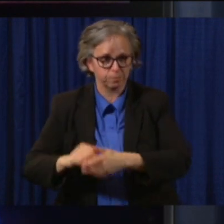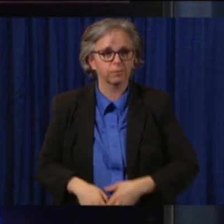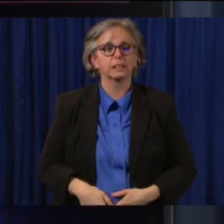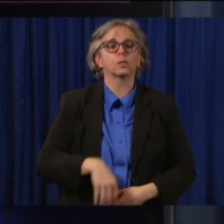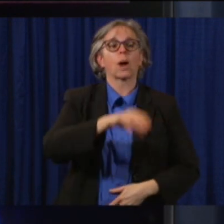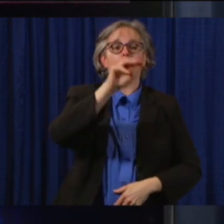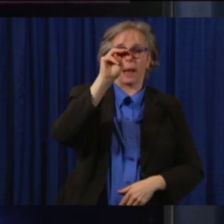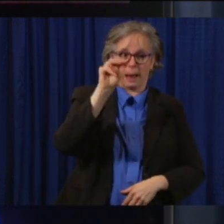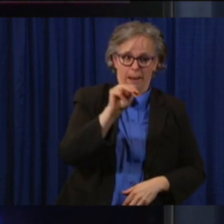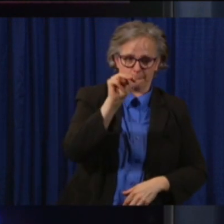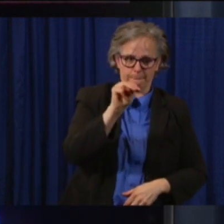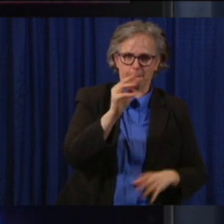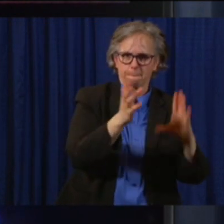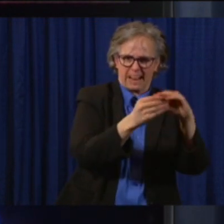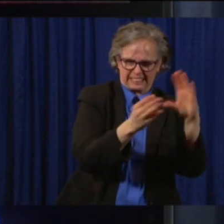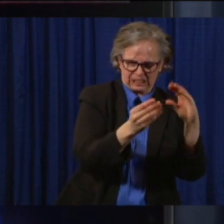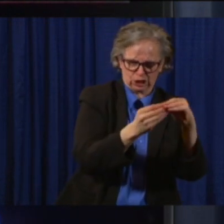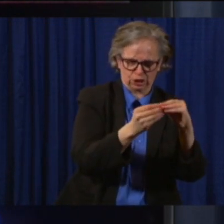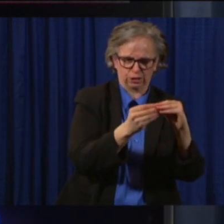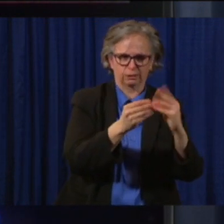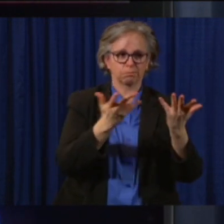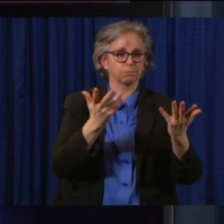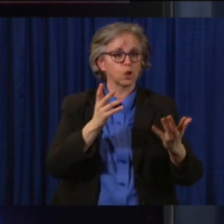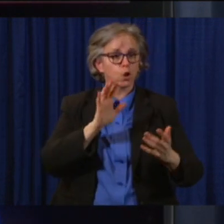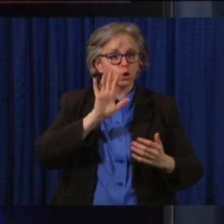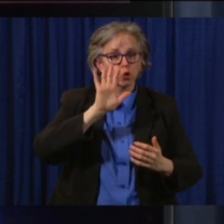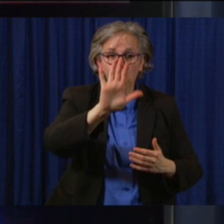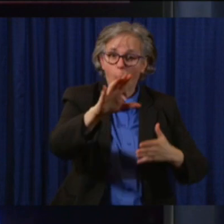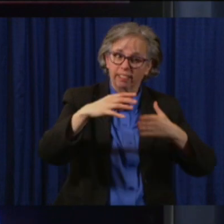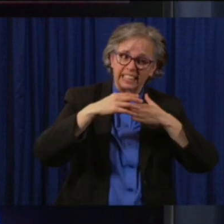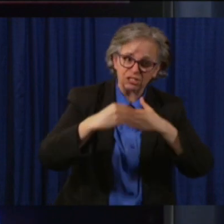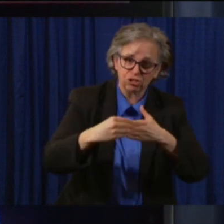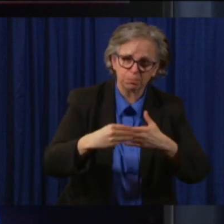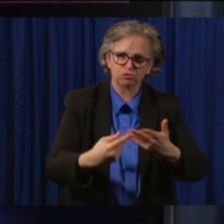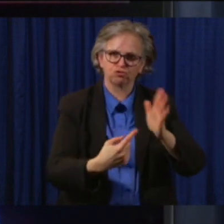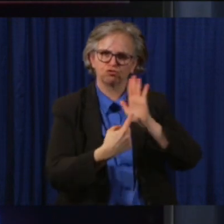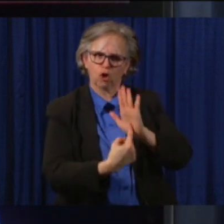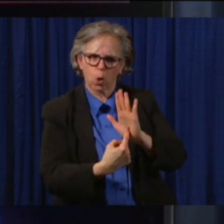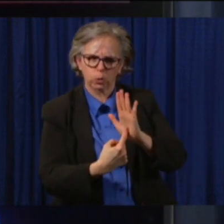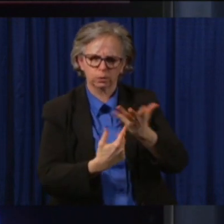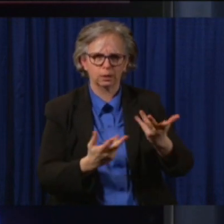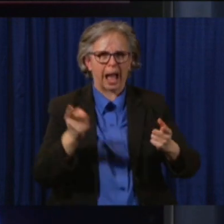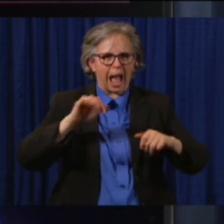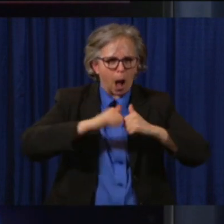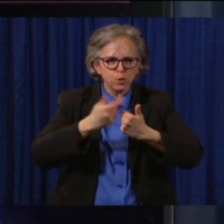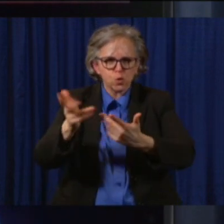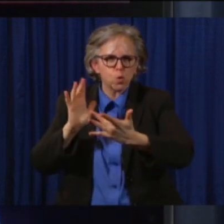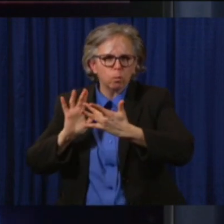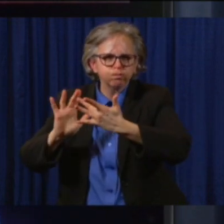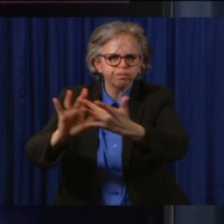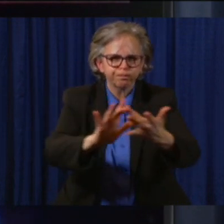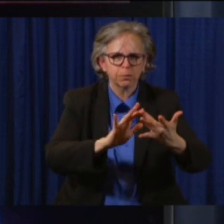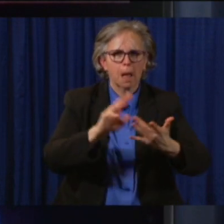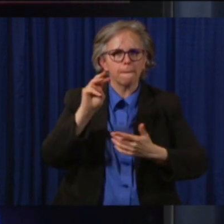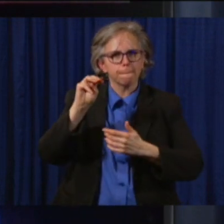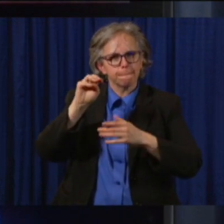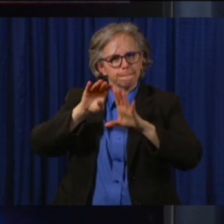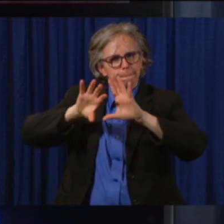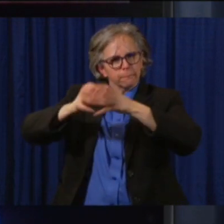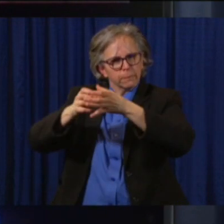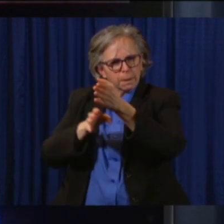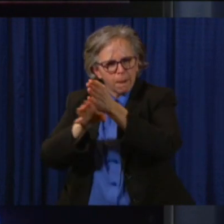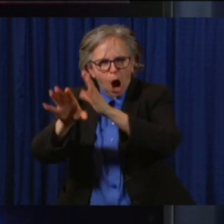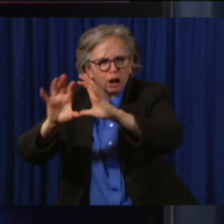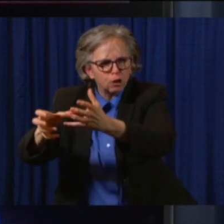is reaching the minority community where they are, through the media outlets that exist